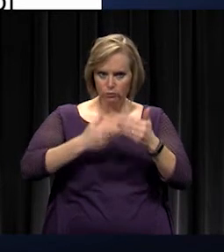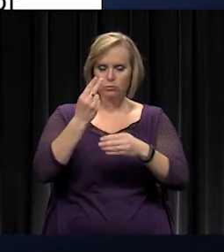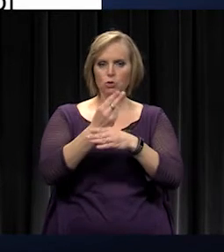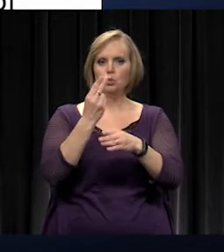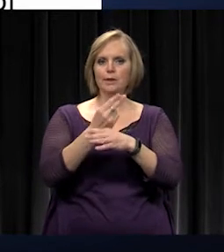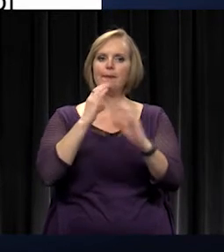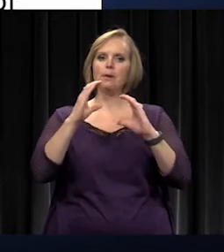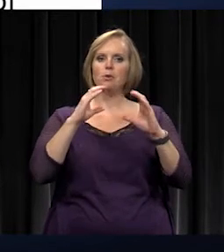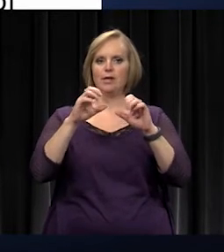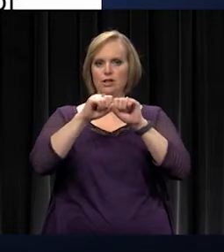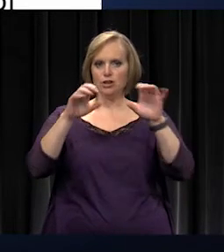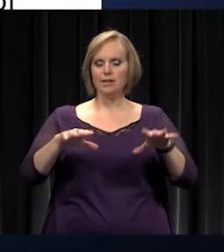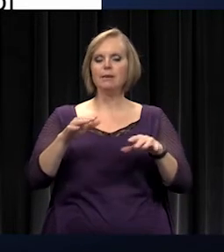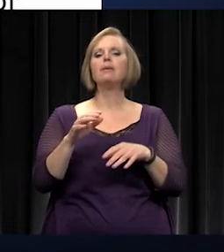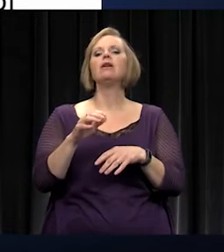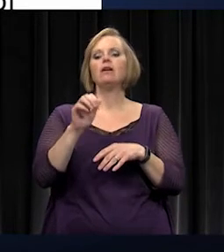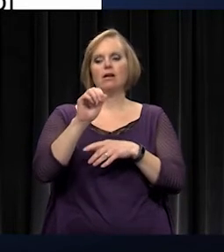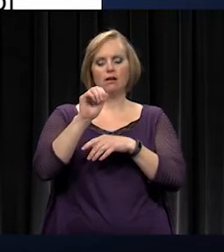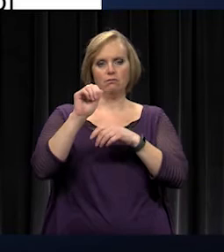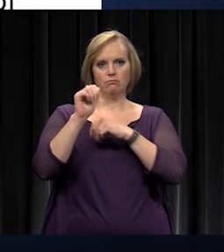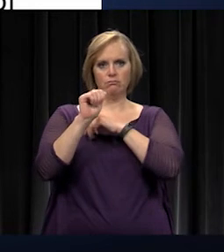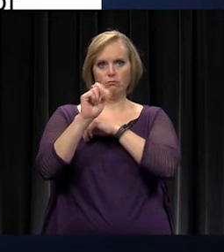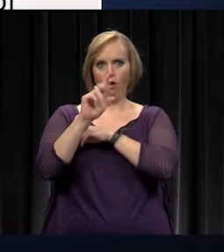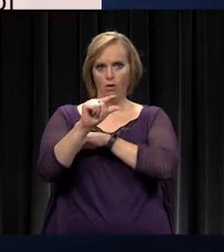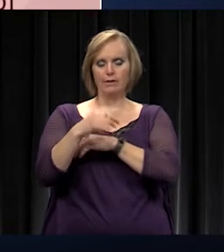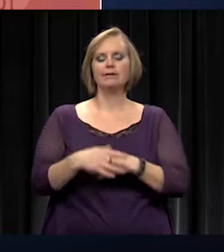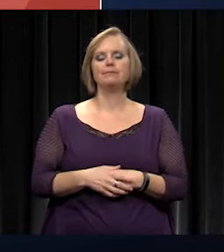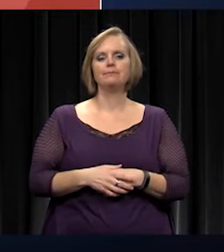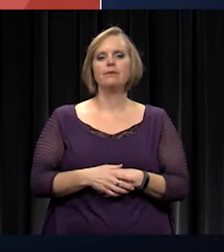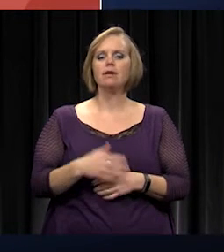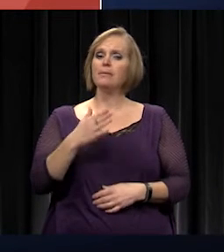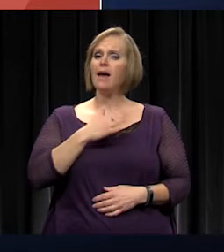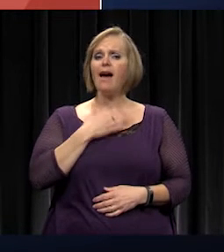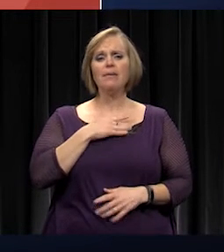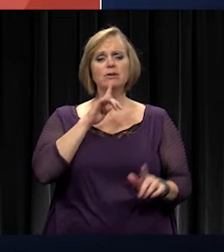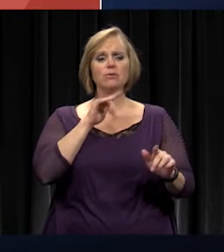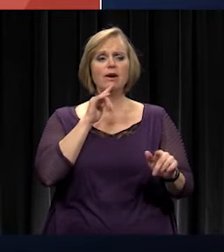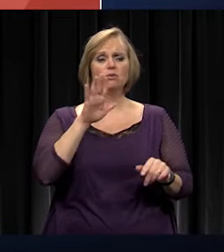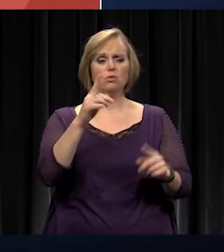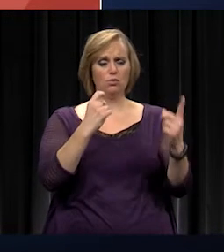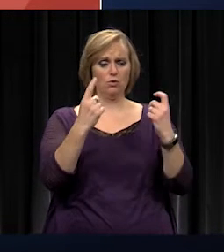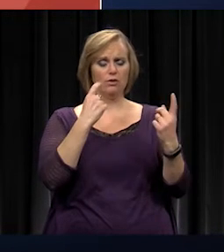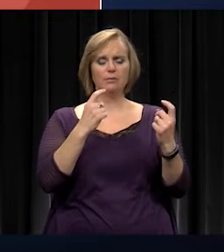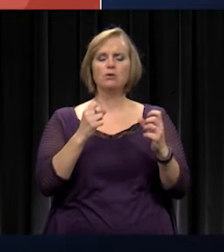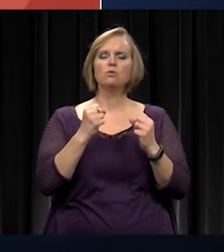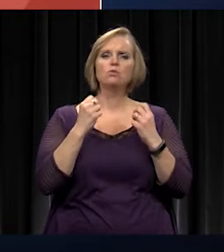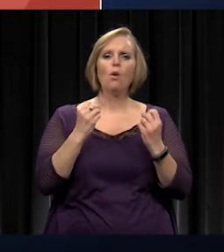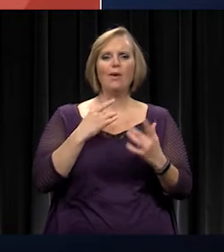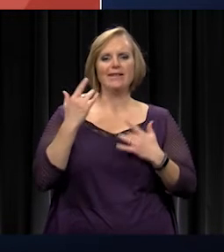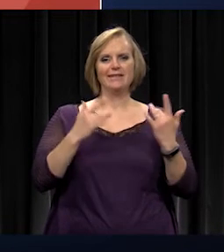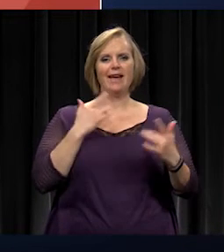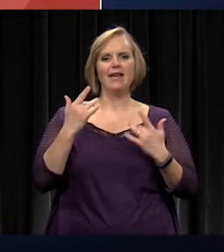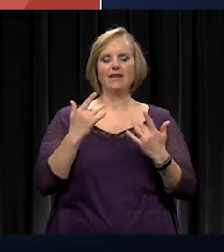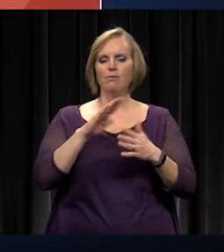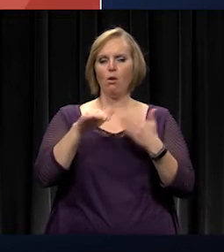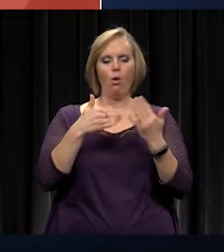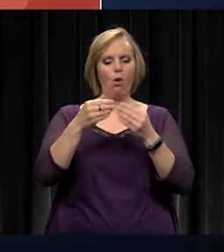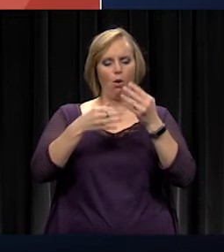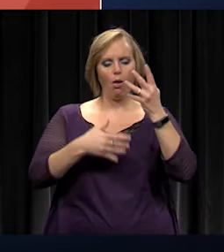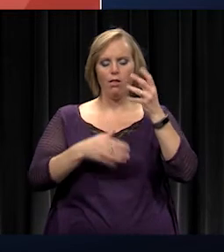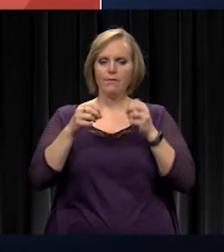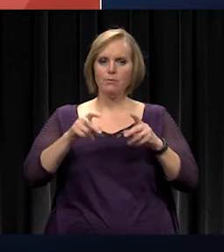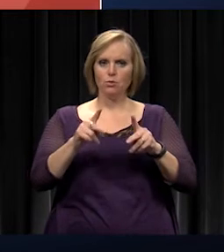August. So I would be happy to answer any questions you might have, but we are just so excited about the opportunities this system could provide us.